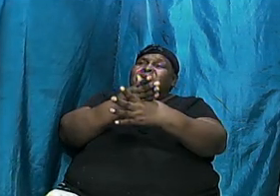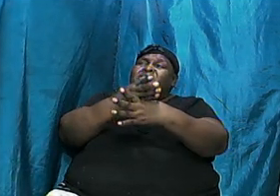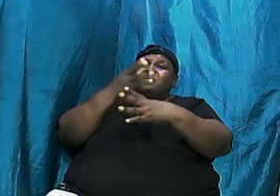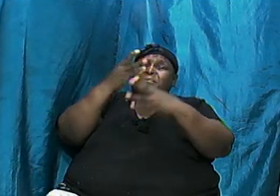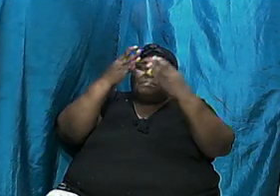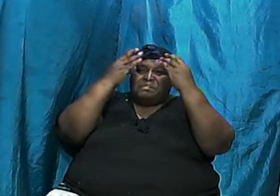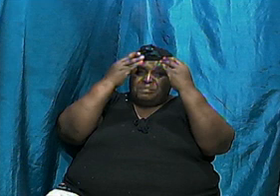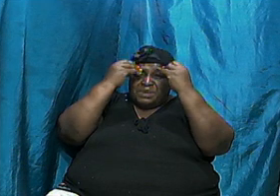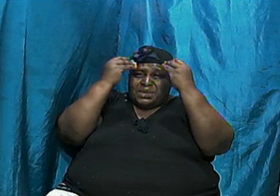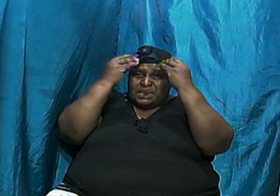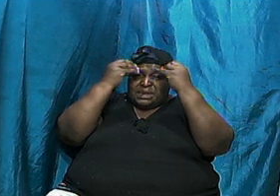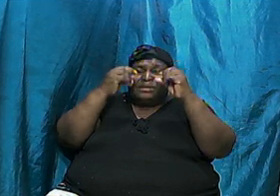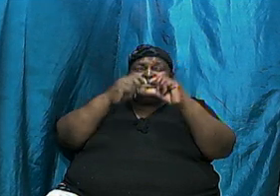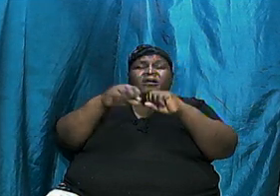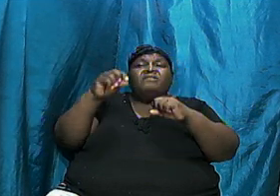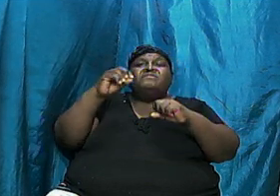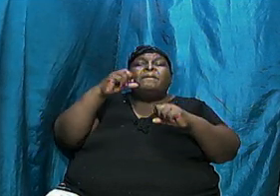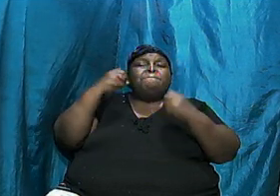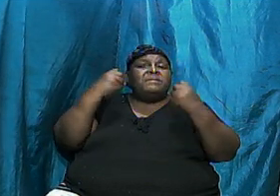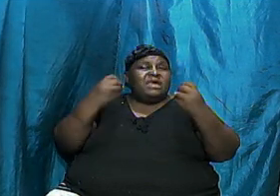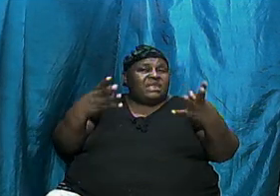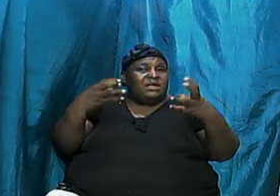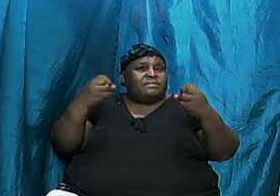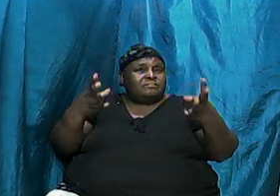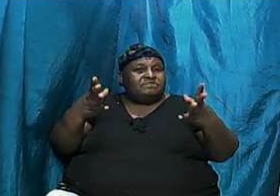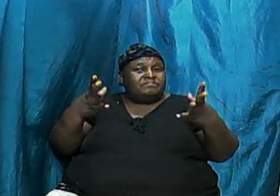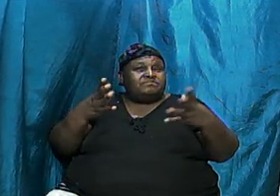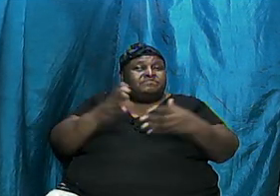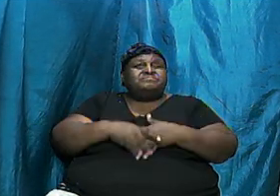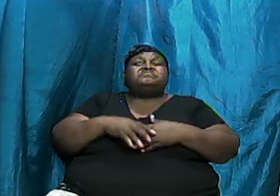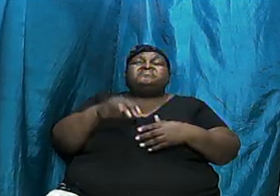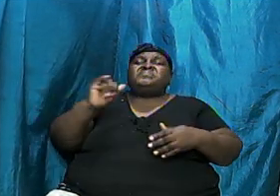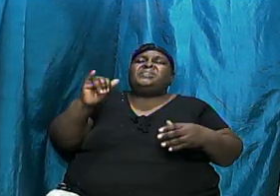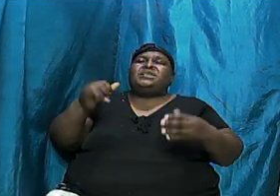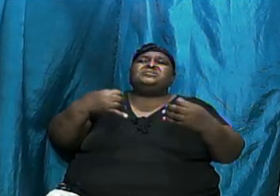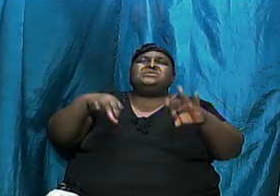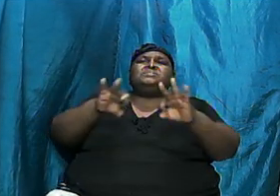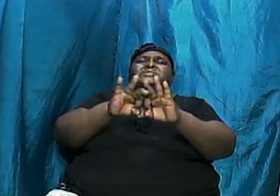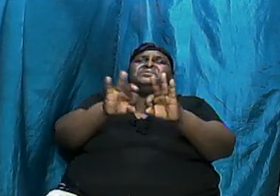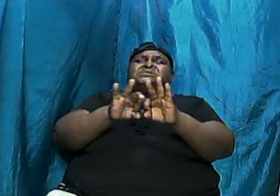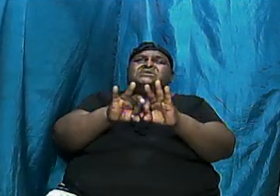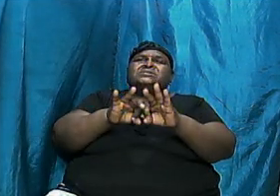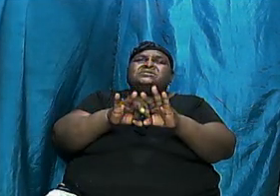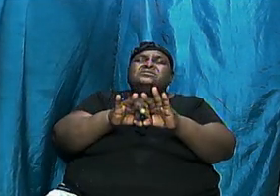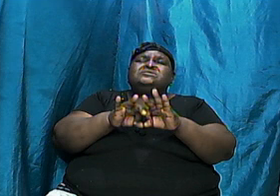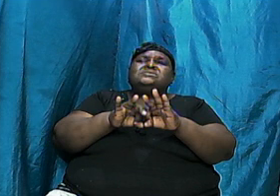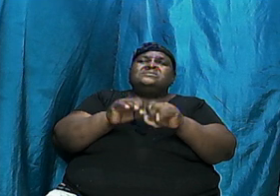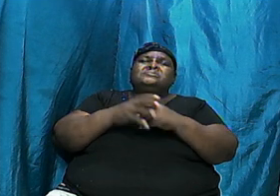are going to get to those. And so that is very important. So the